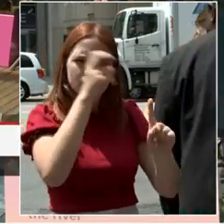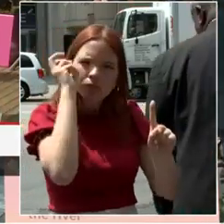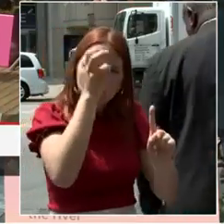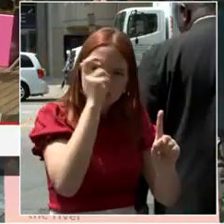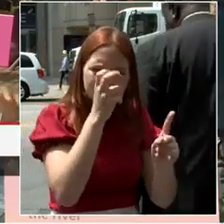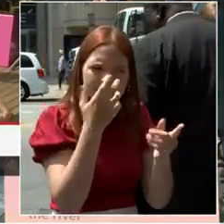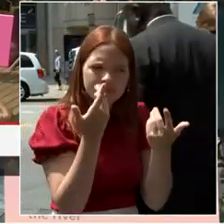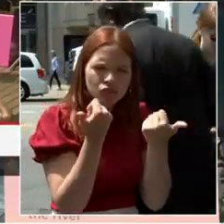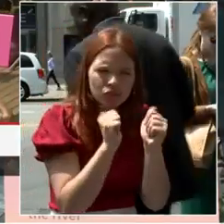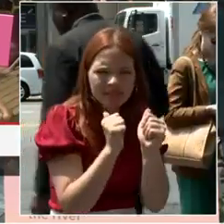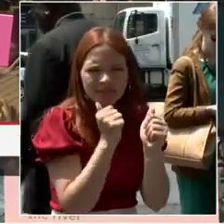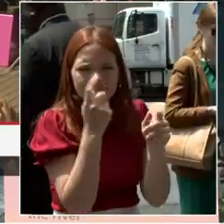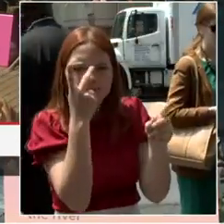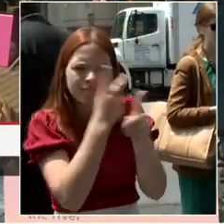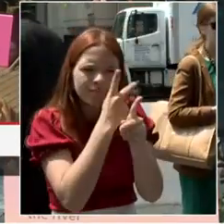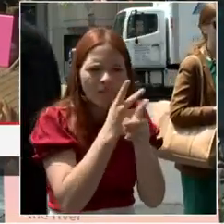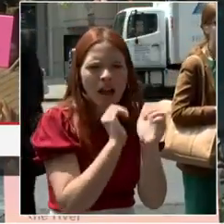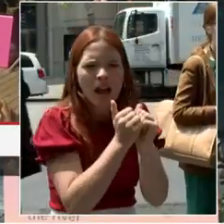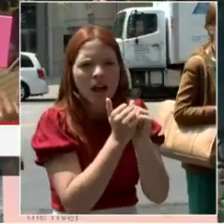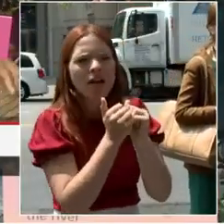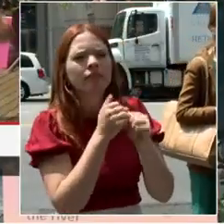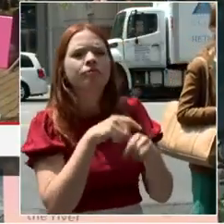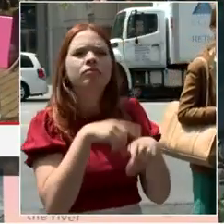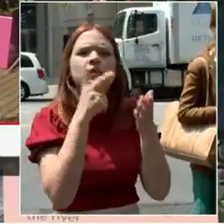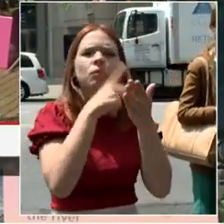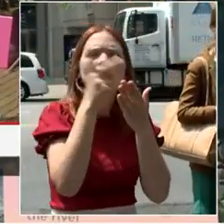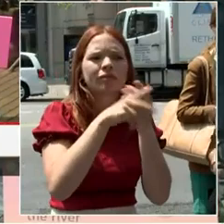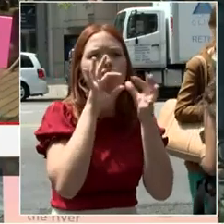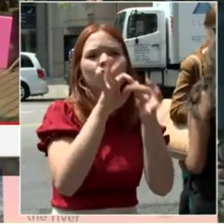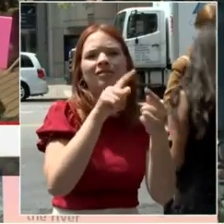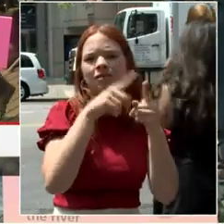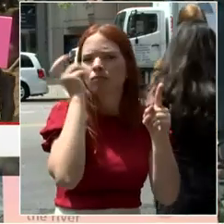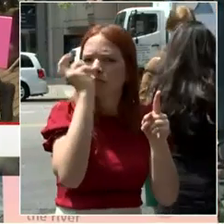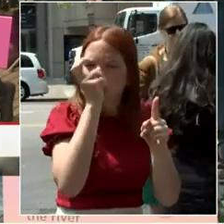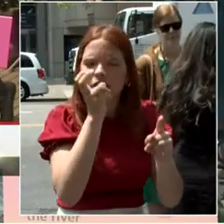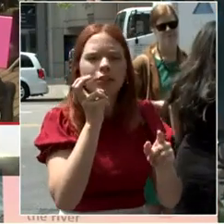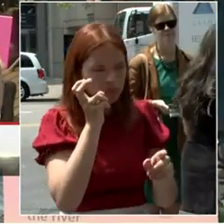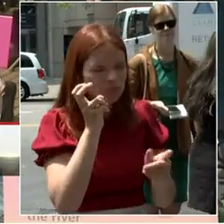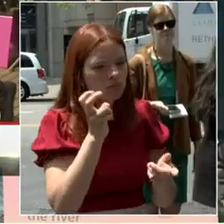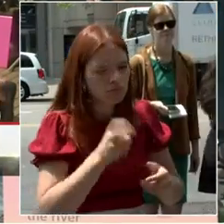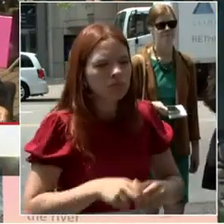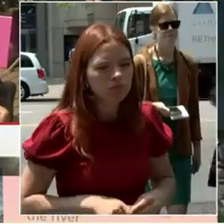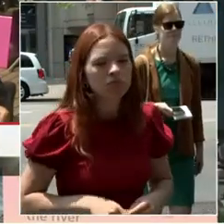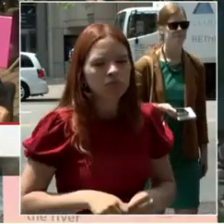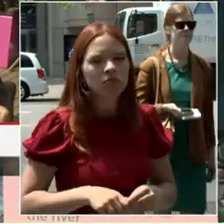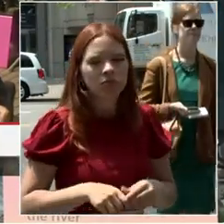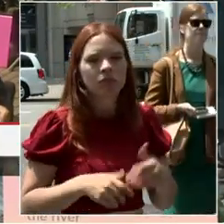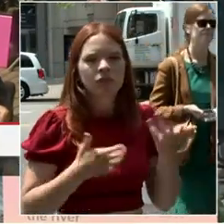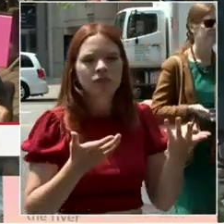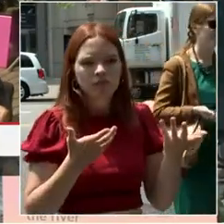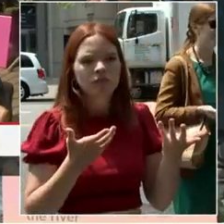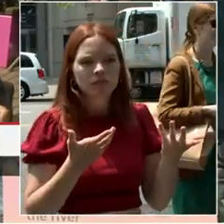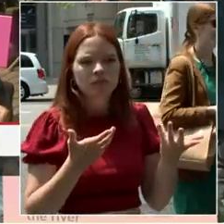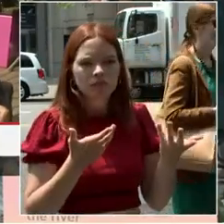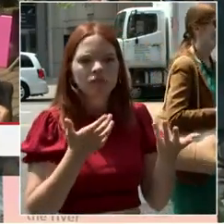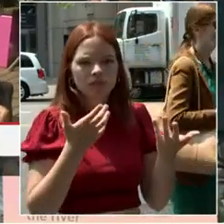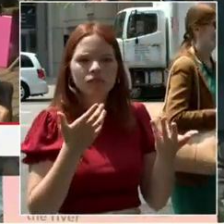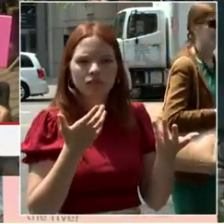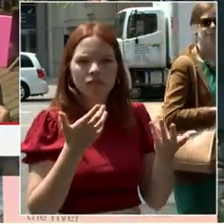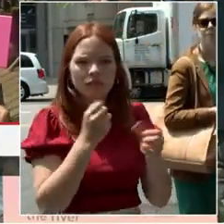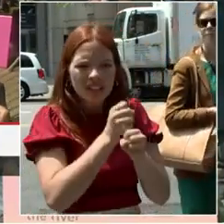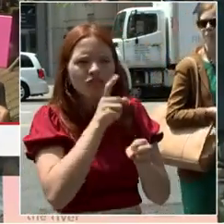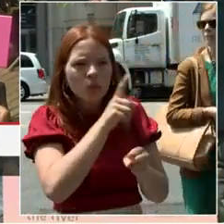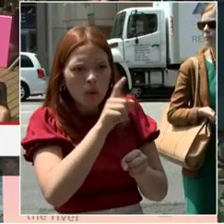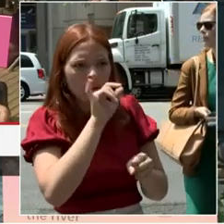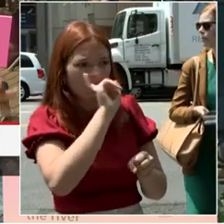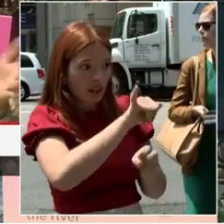significant projects related to transportation, transit, and making our roadway network safer. So